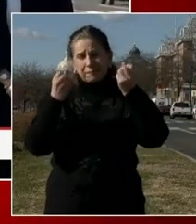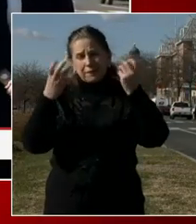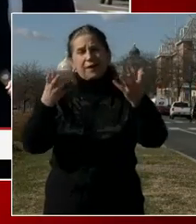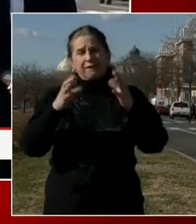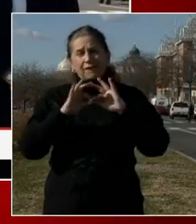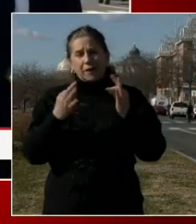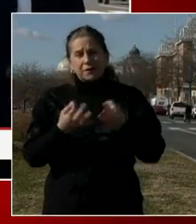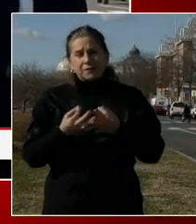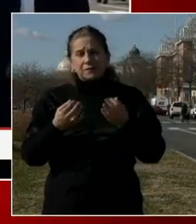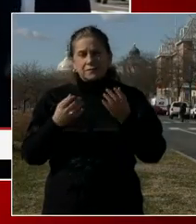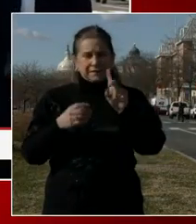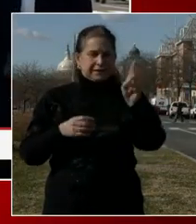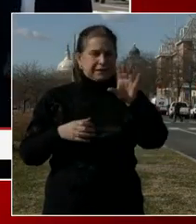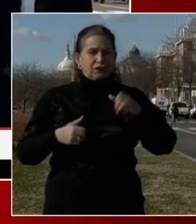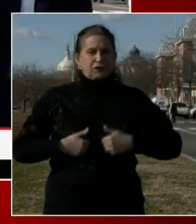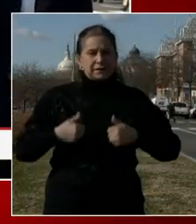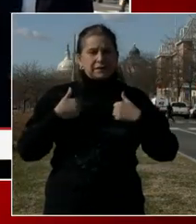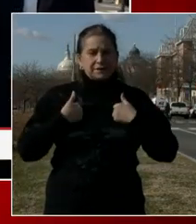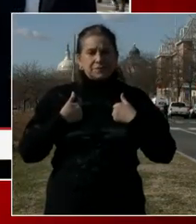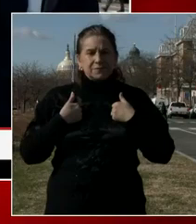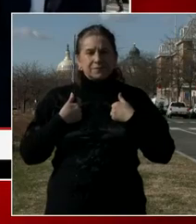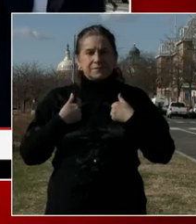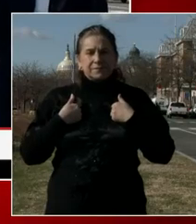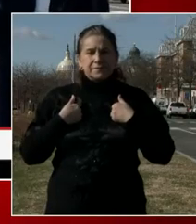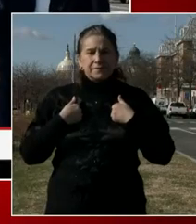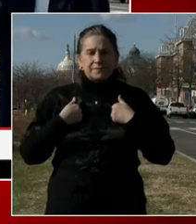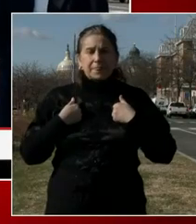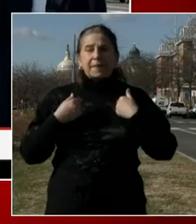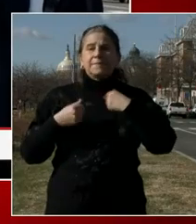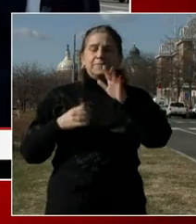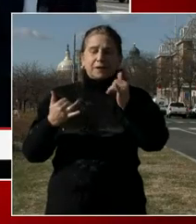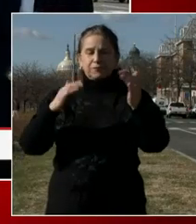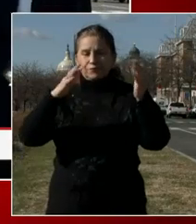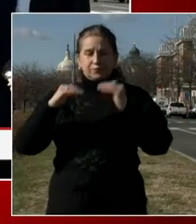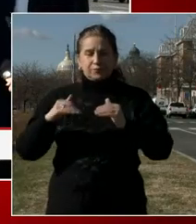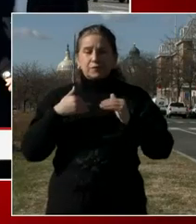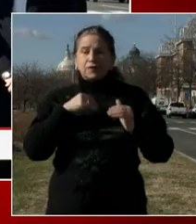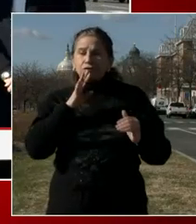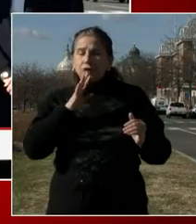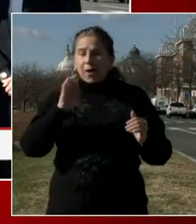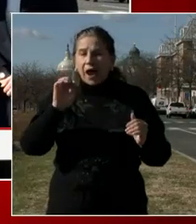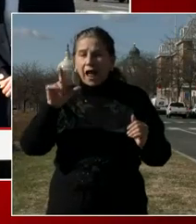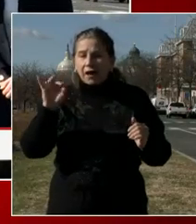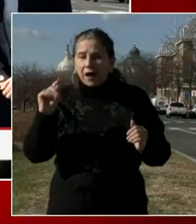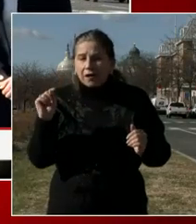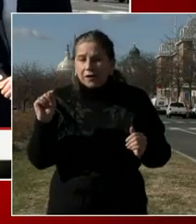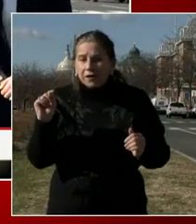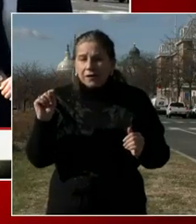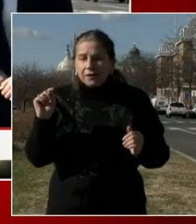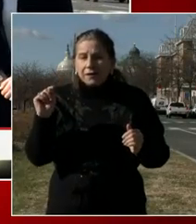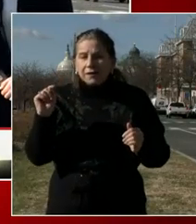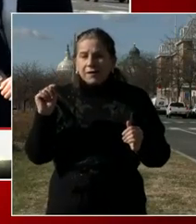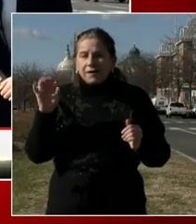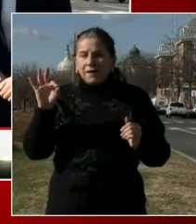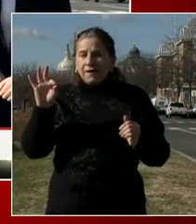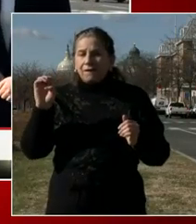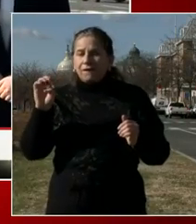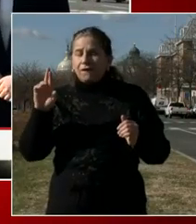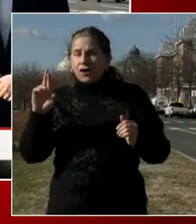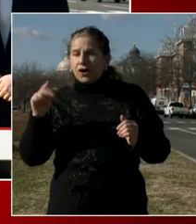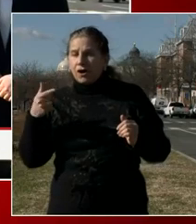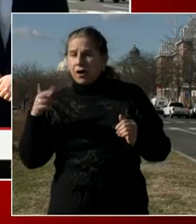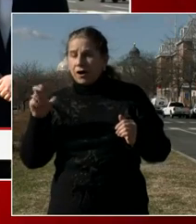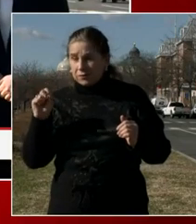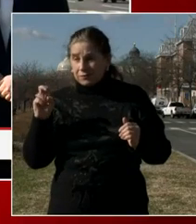mentioned Elliot Ferguson earlier and I have to say it's an unusual position as a mayor to be